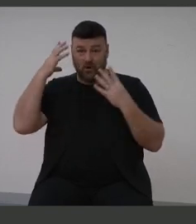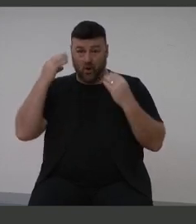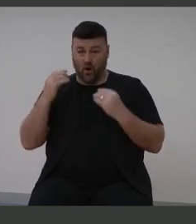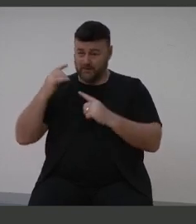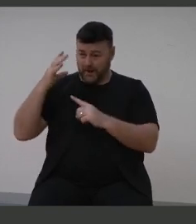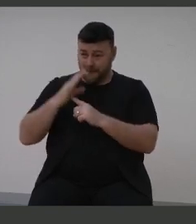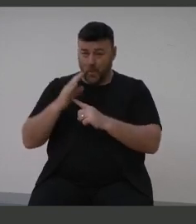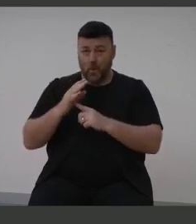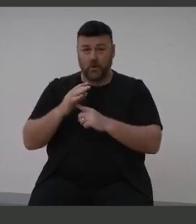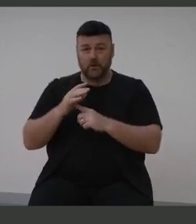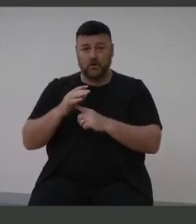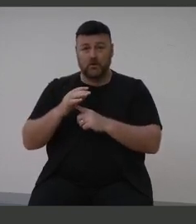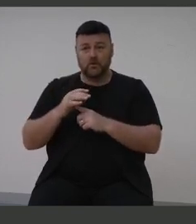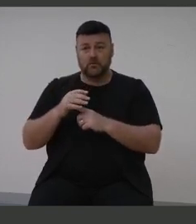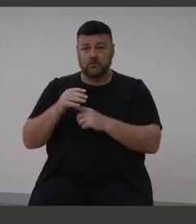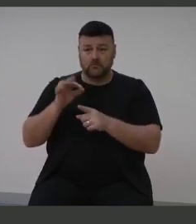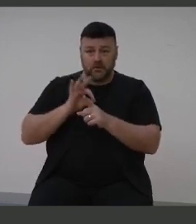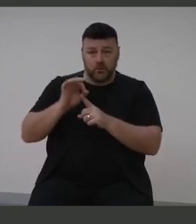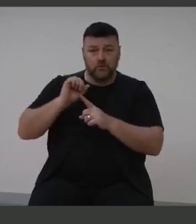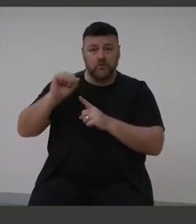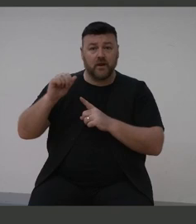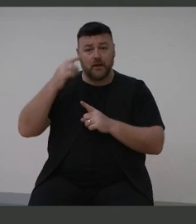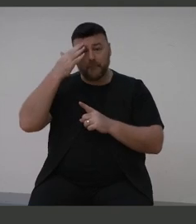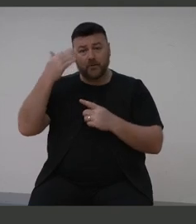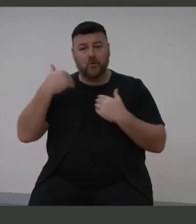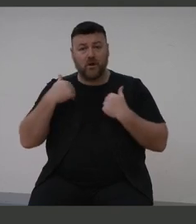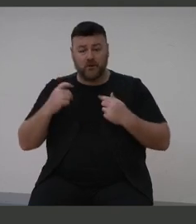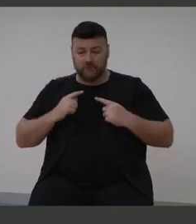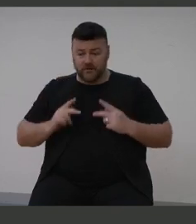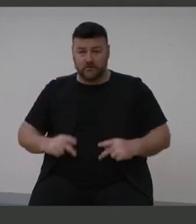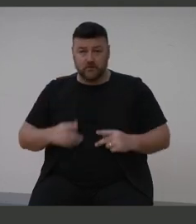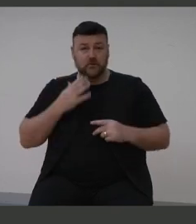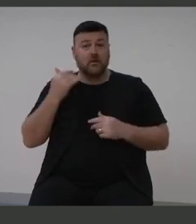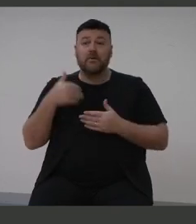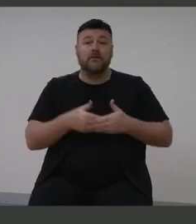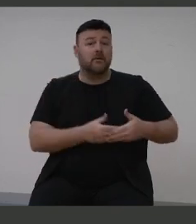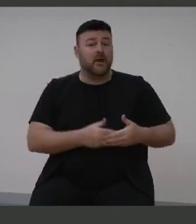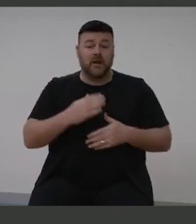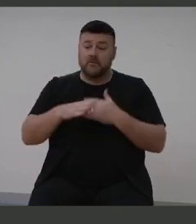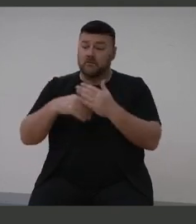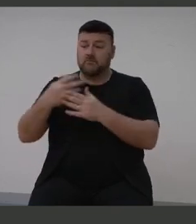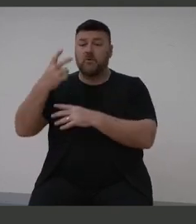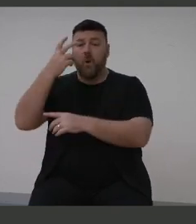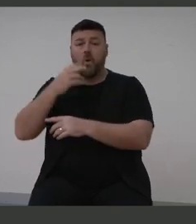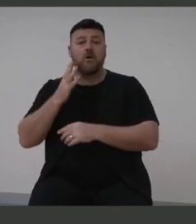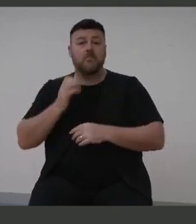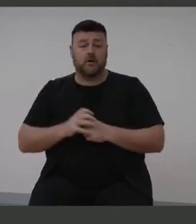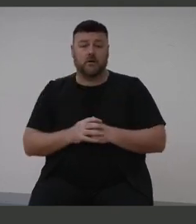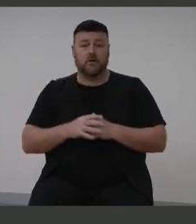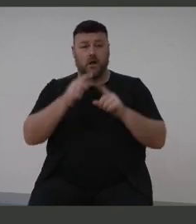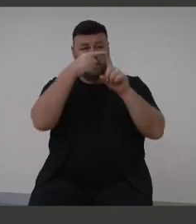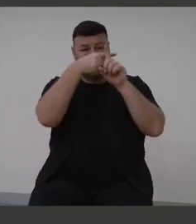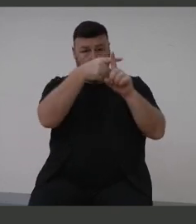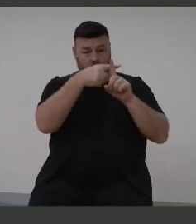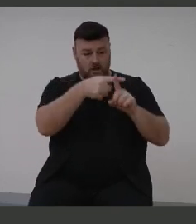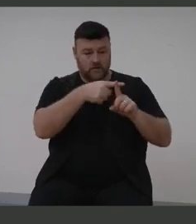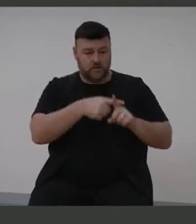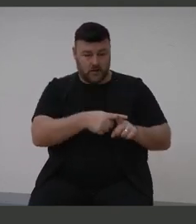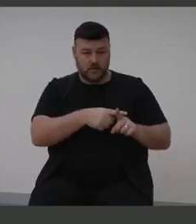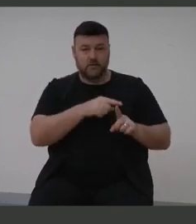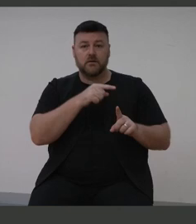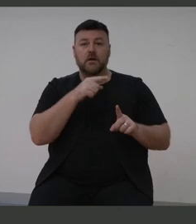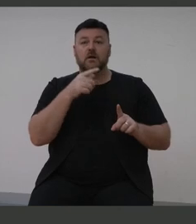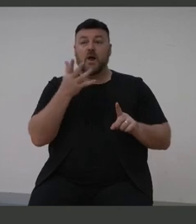health across the life course, from babies through to the elderly. The targets are for countries to scale up efforts